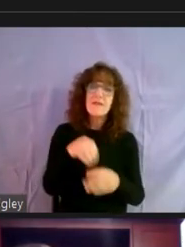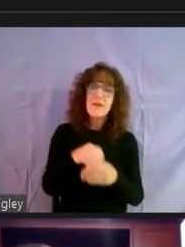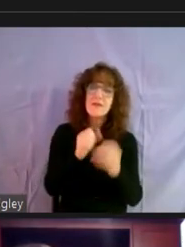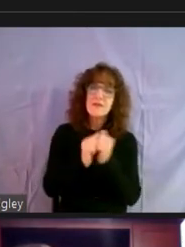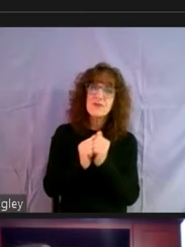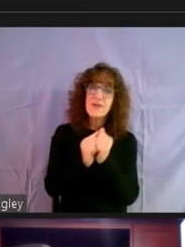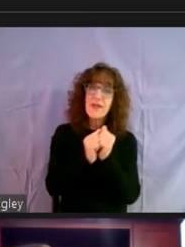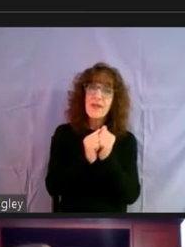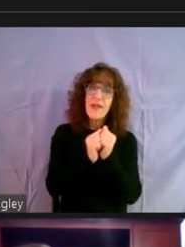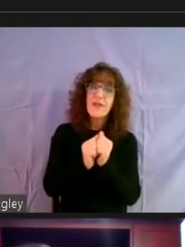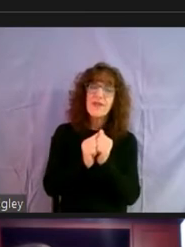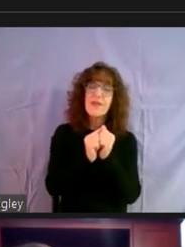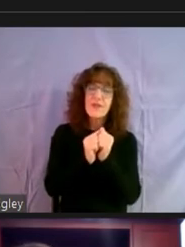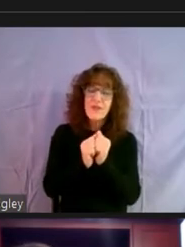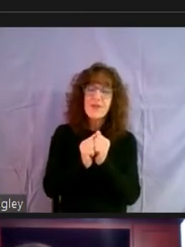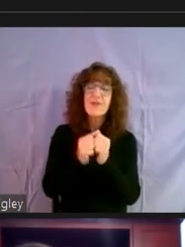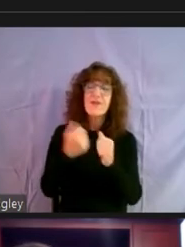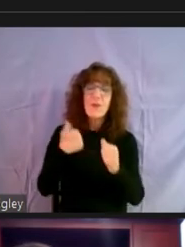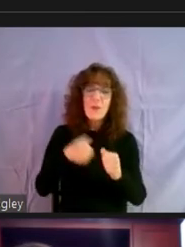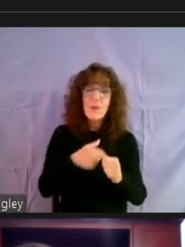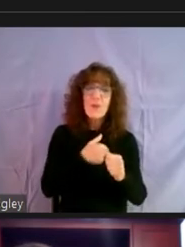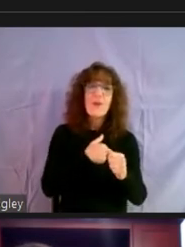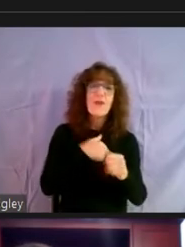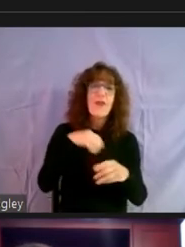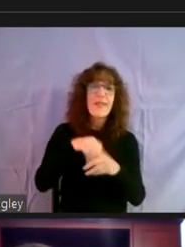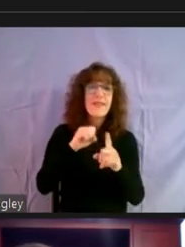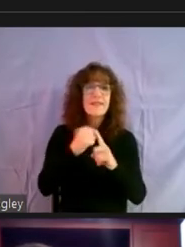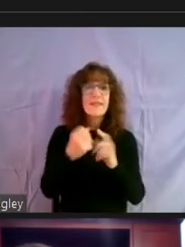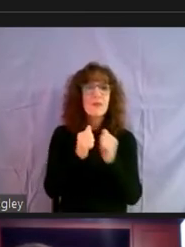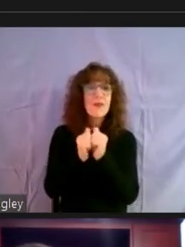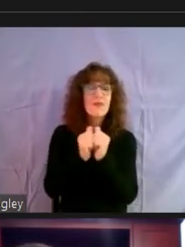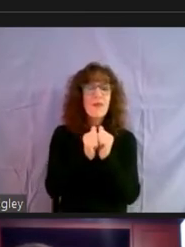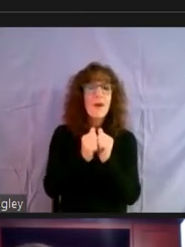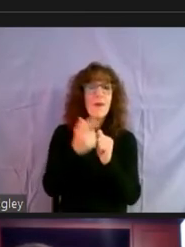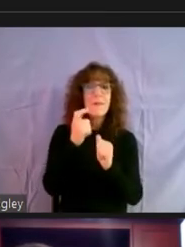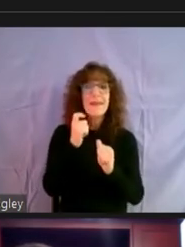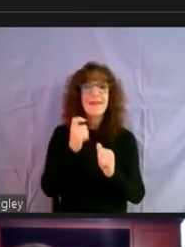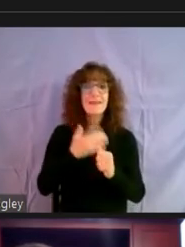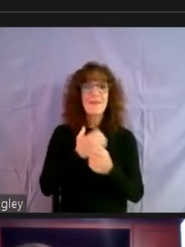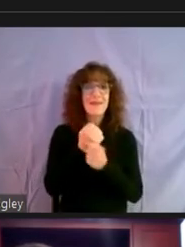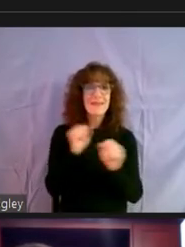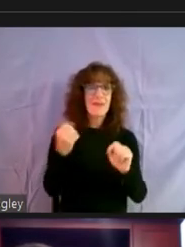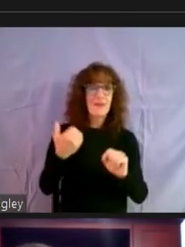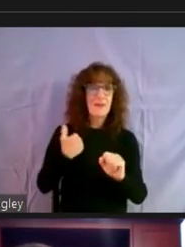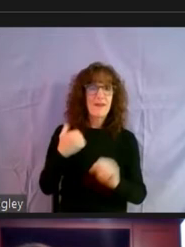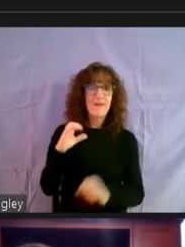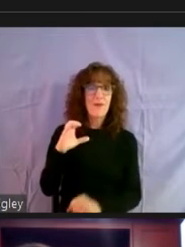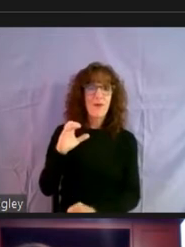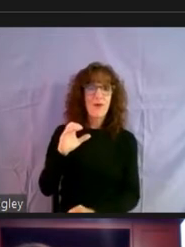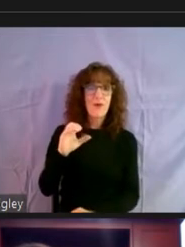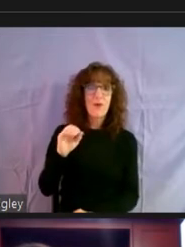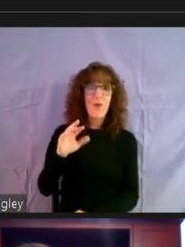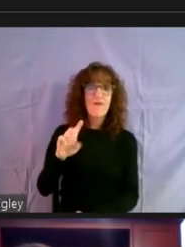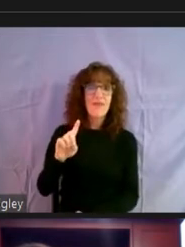We are in all, we are in this together because the safety that I had before COVID, a lot of us don't have now.